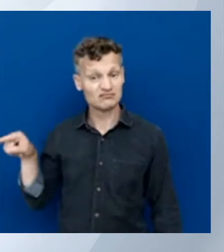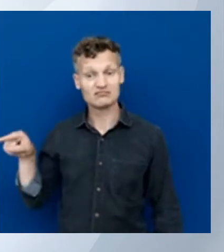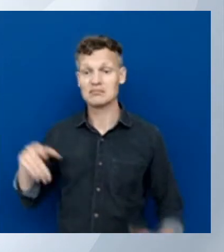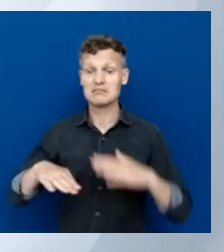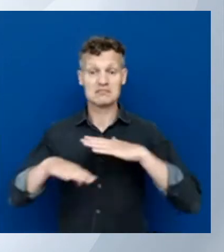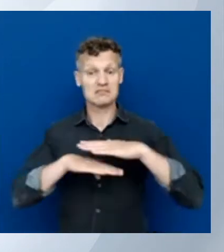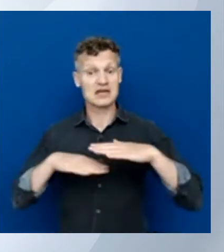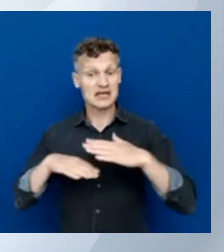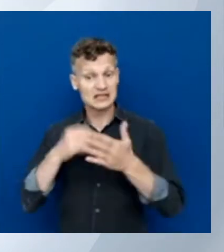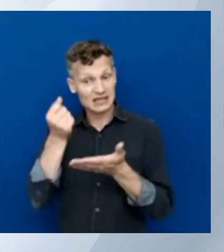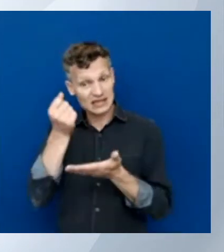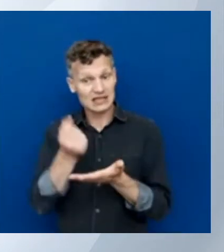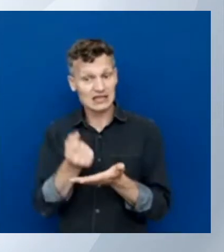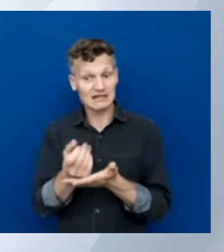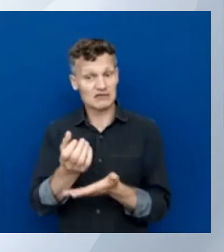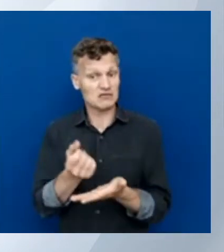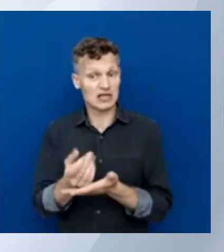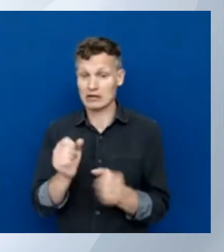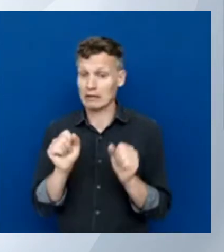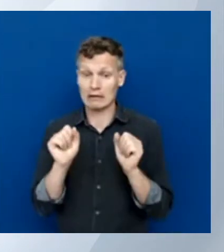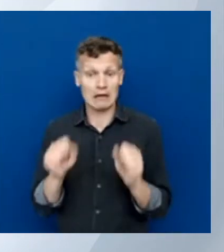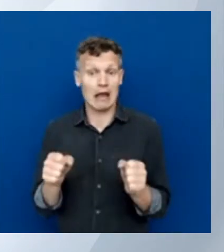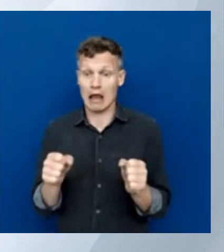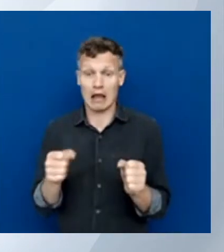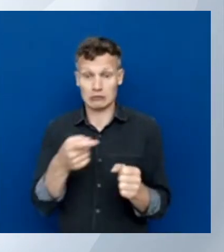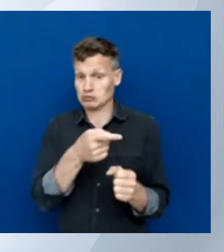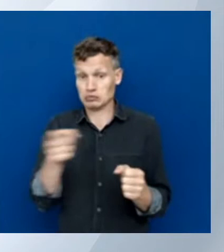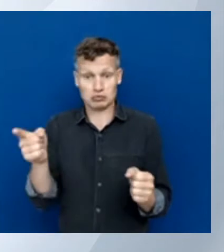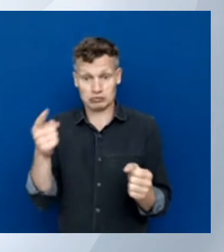of with that, with PowerShell.